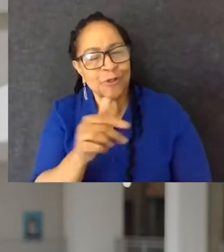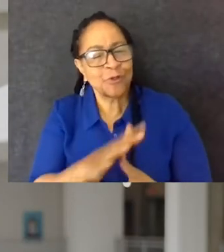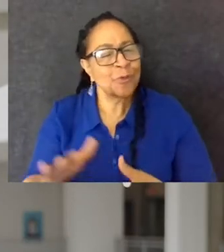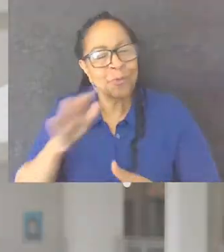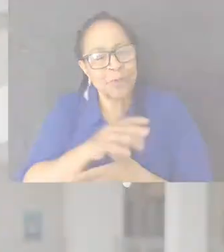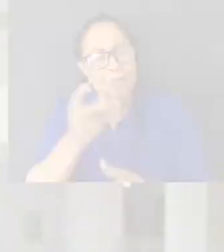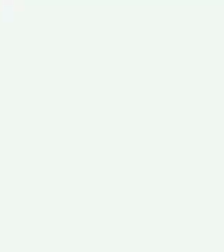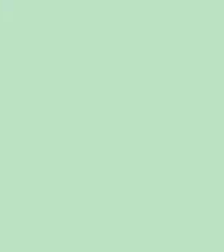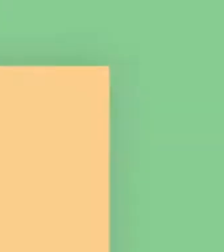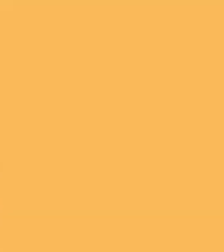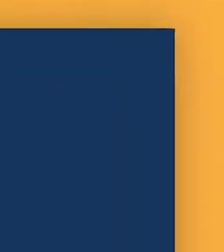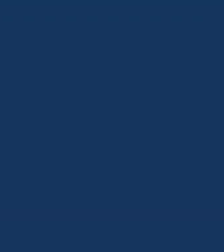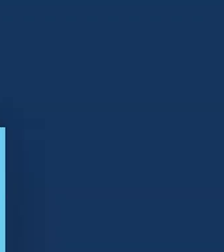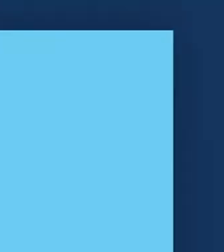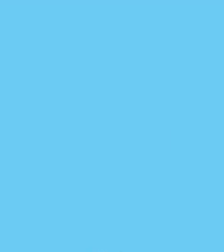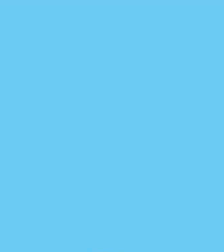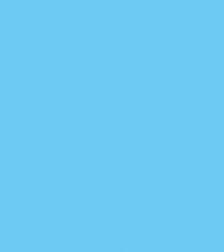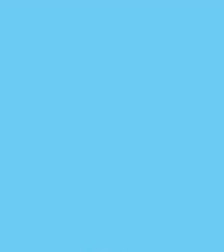to be your superintendent.